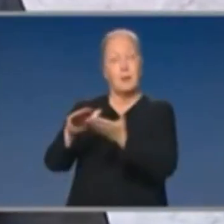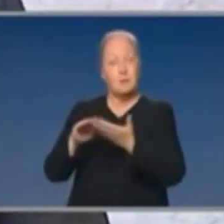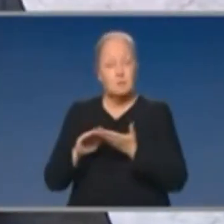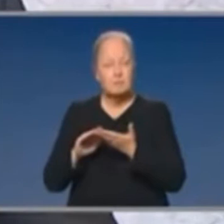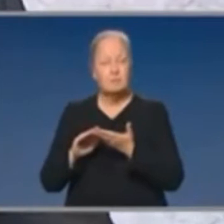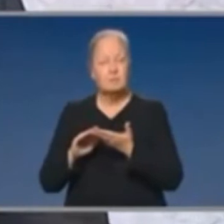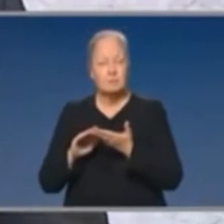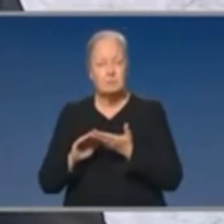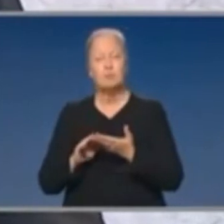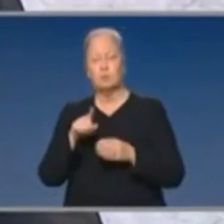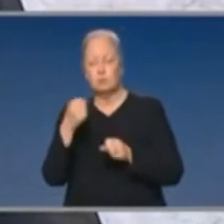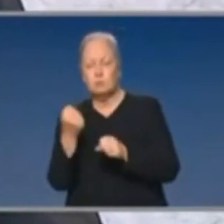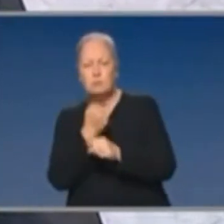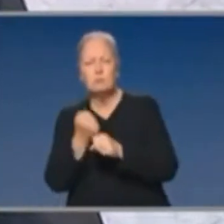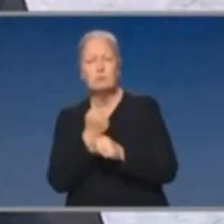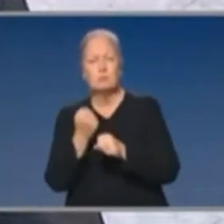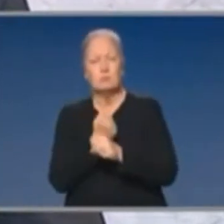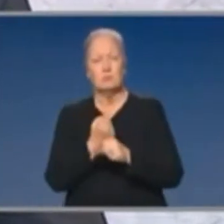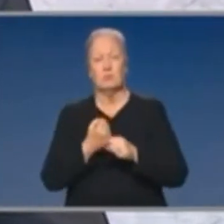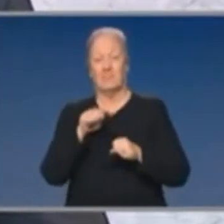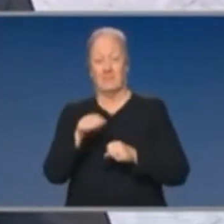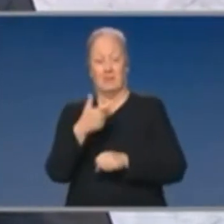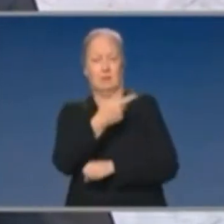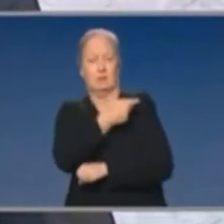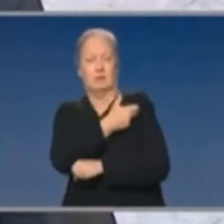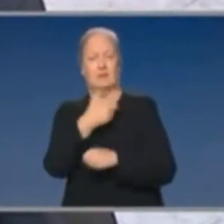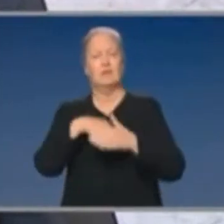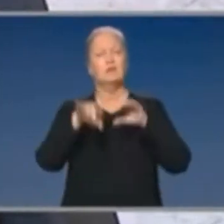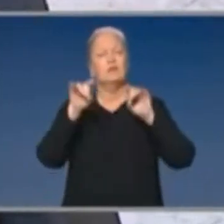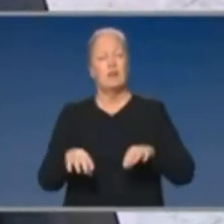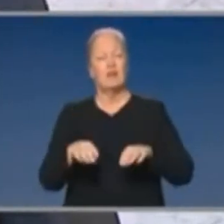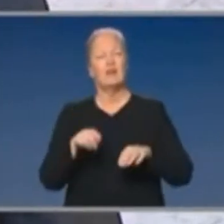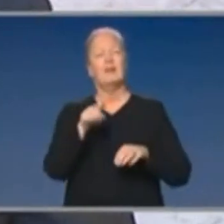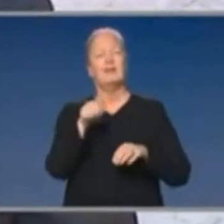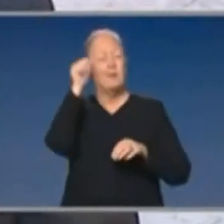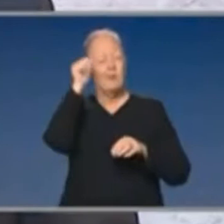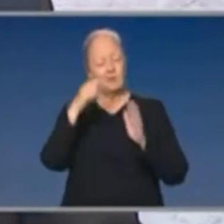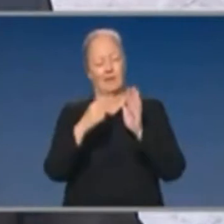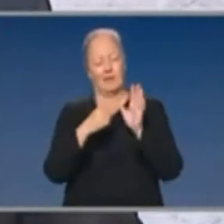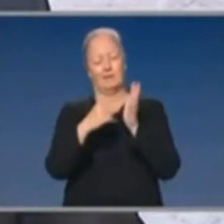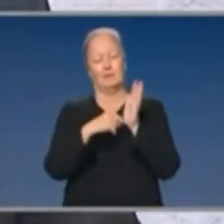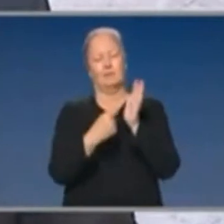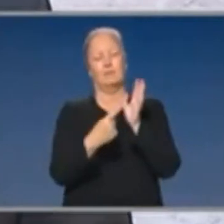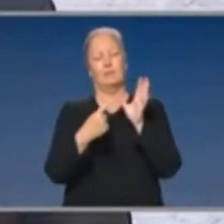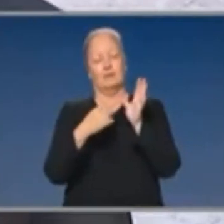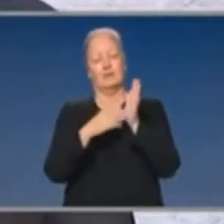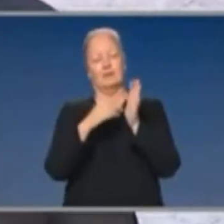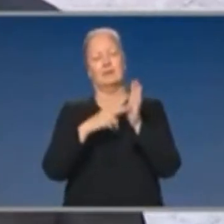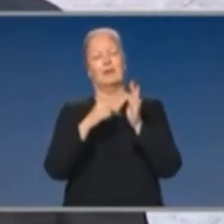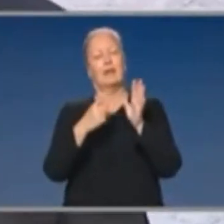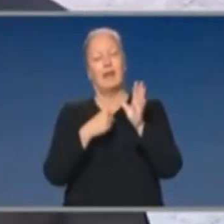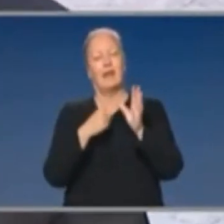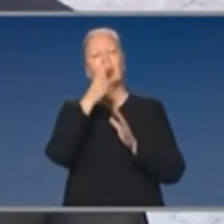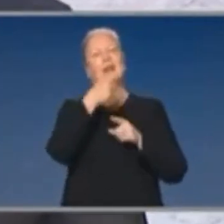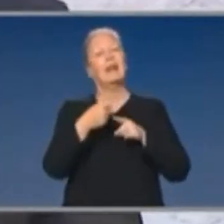produce the vaccine here in Australia, and that is the AstraZeneca vaccine, through